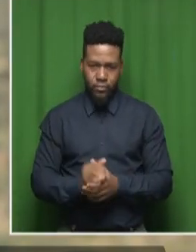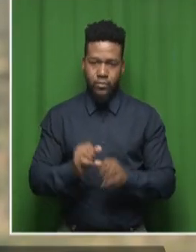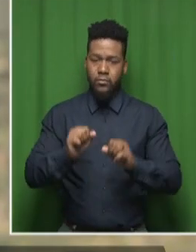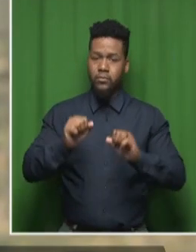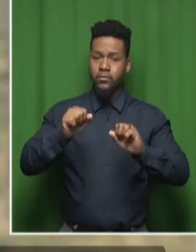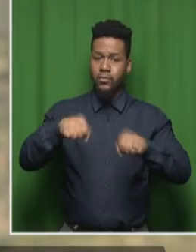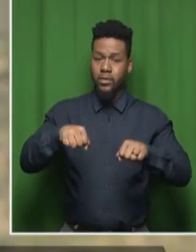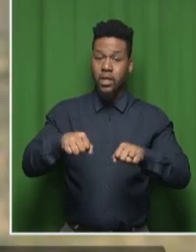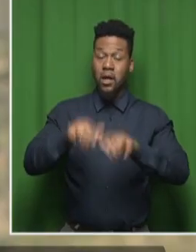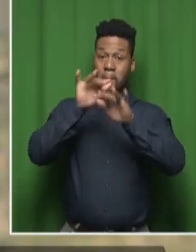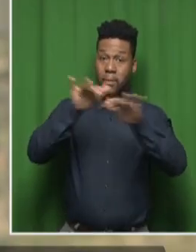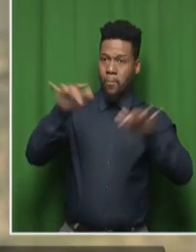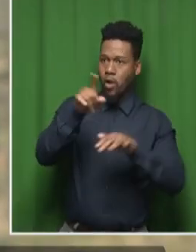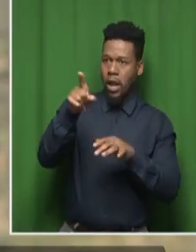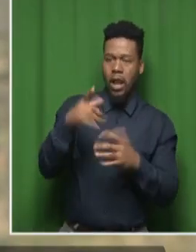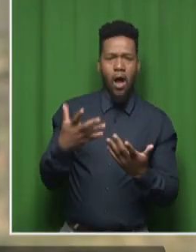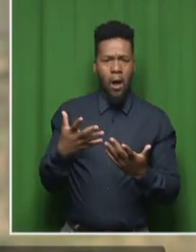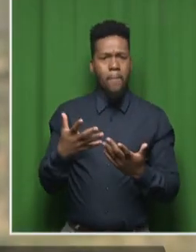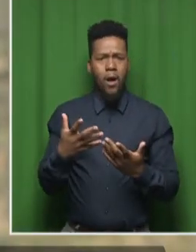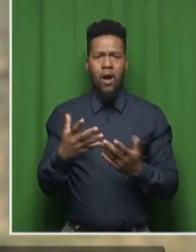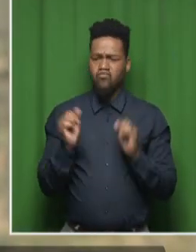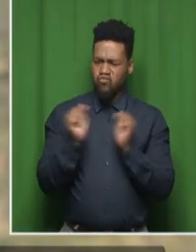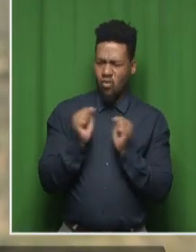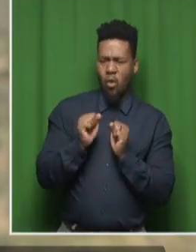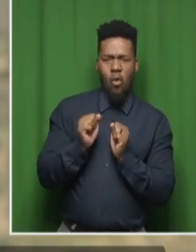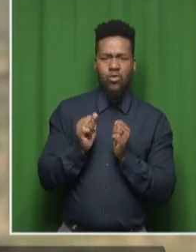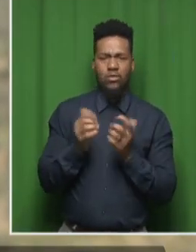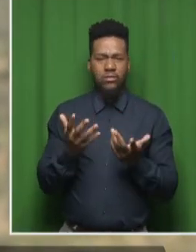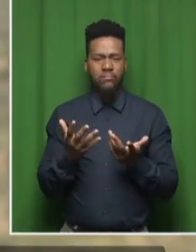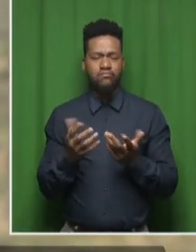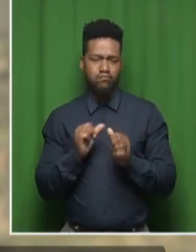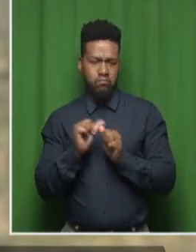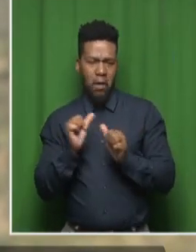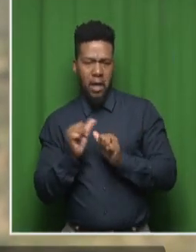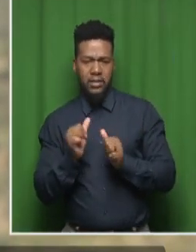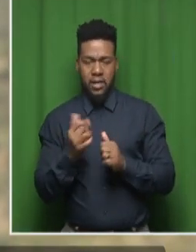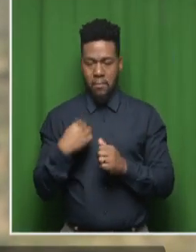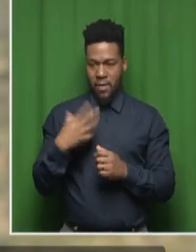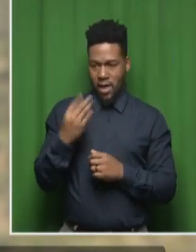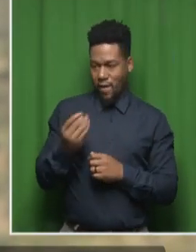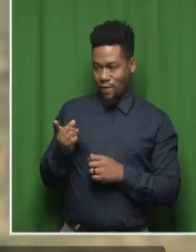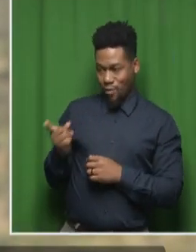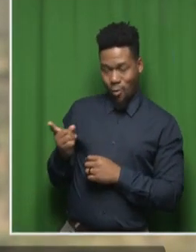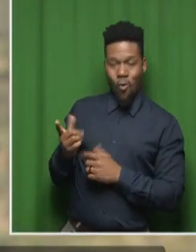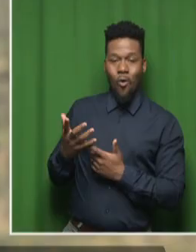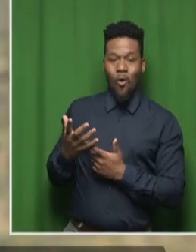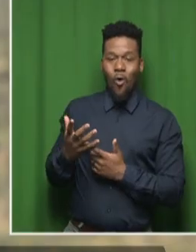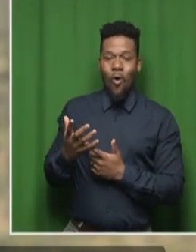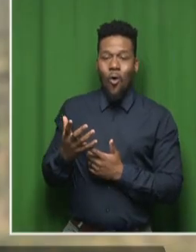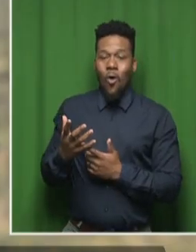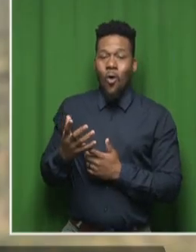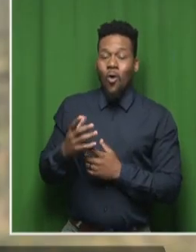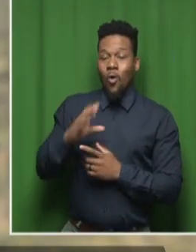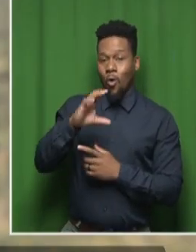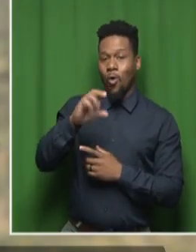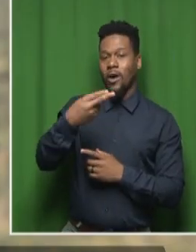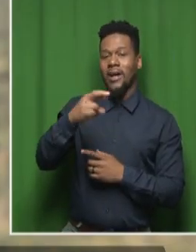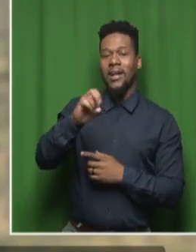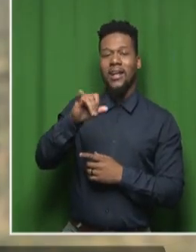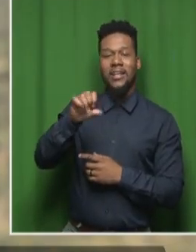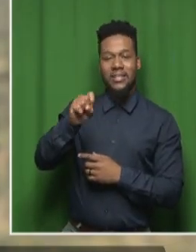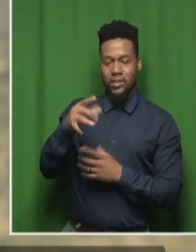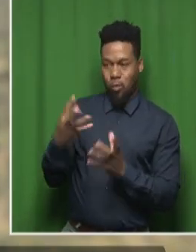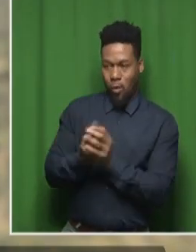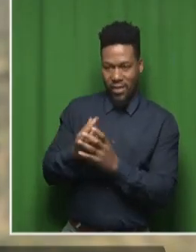locals are definitely handling the cold a little bit better than others. I've got Chris standing to my right. He's been with us throughout the